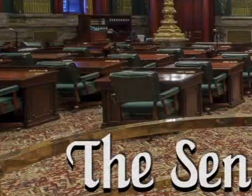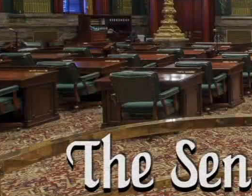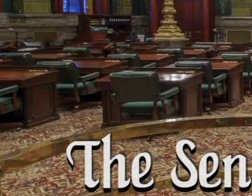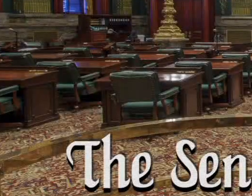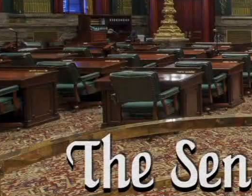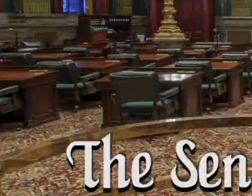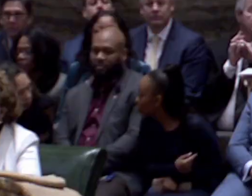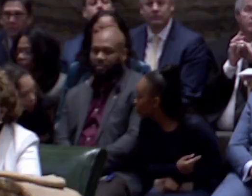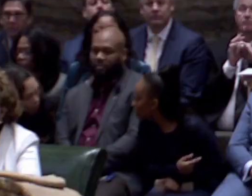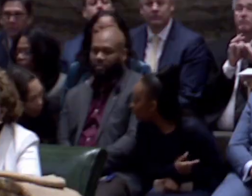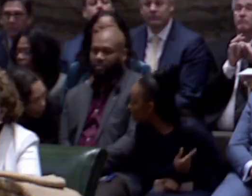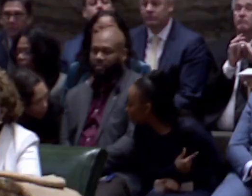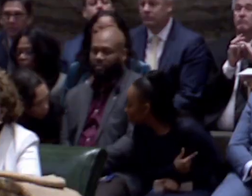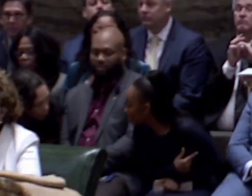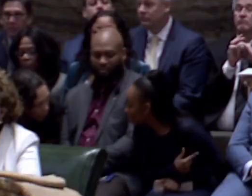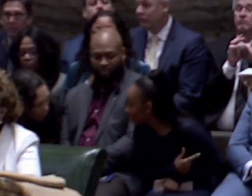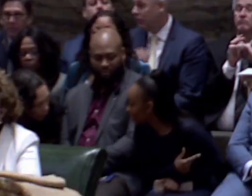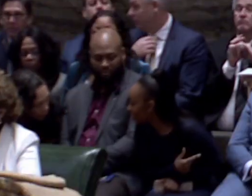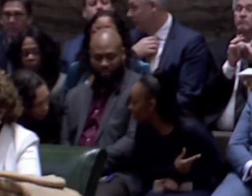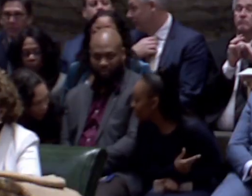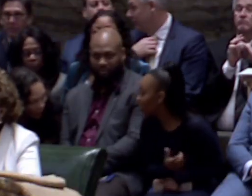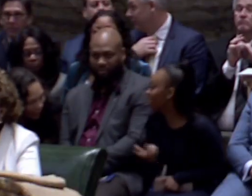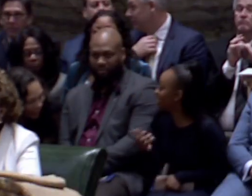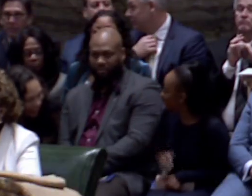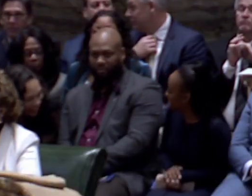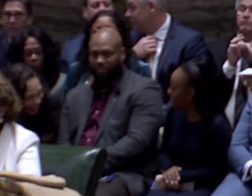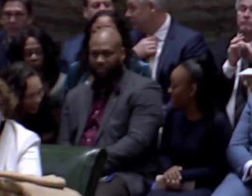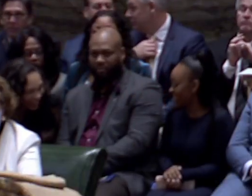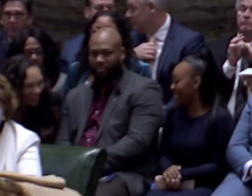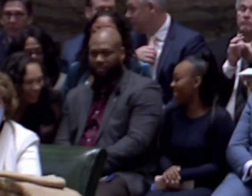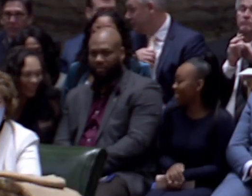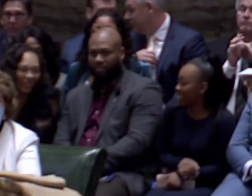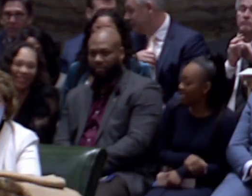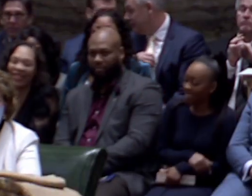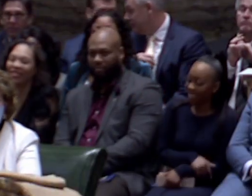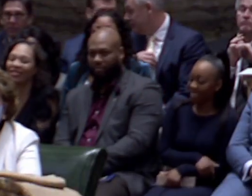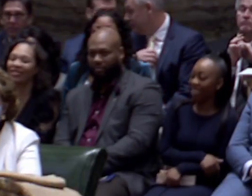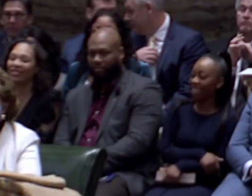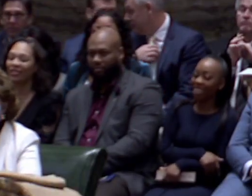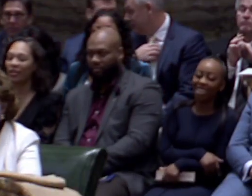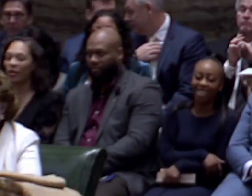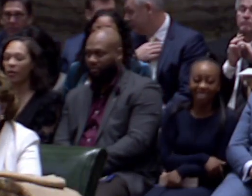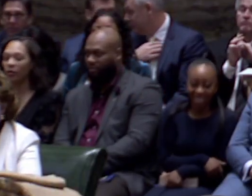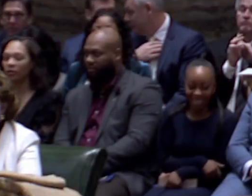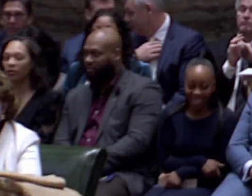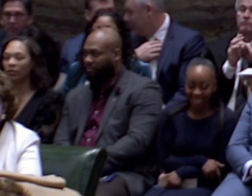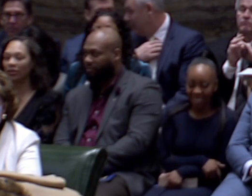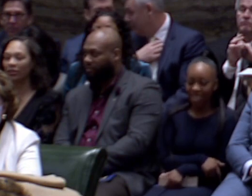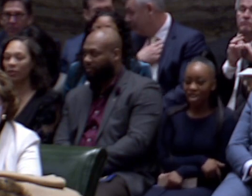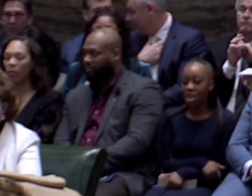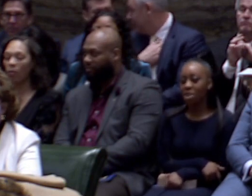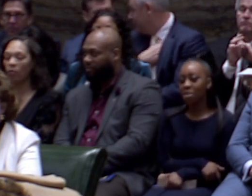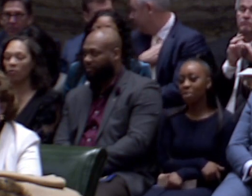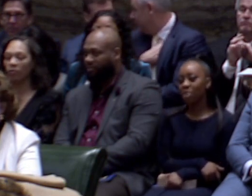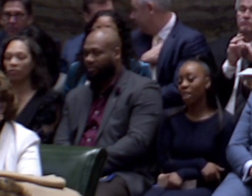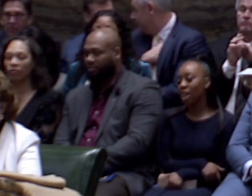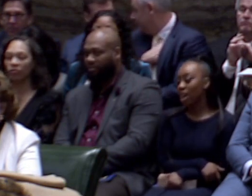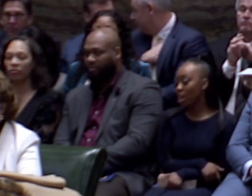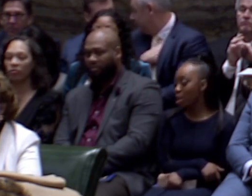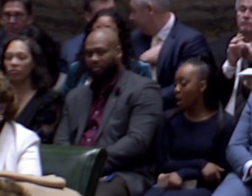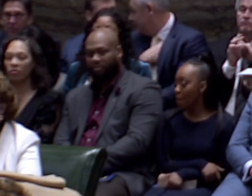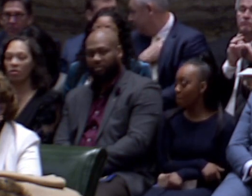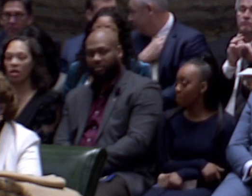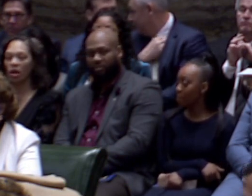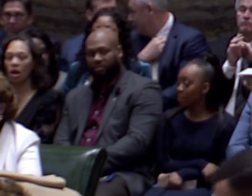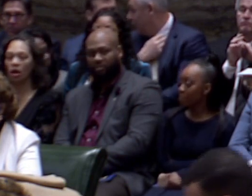The Senate will come to order. The Governor-Elect of the Commonwealth, the Honorable Joshua D. Shapiro, and his wife, the First Lady